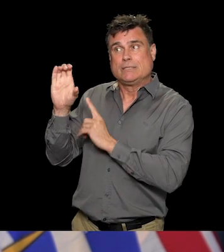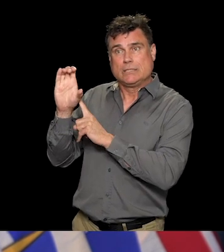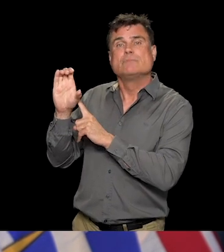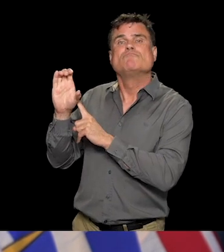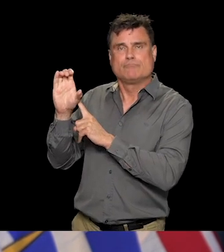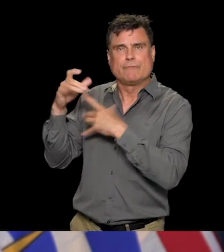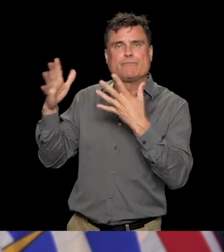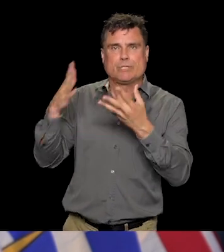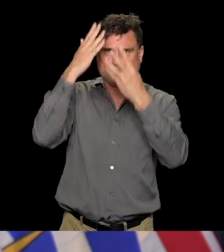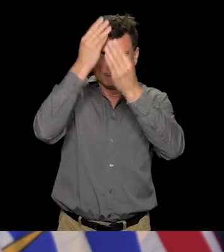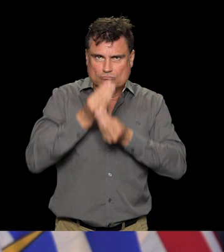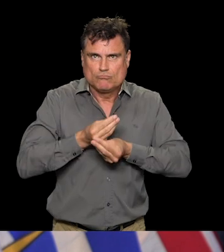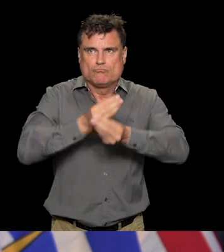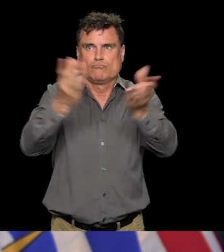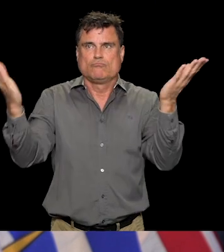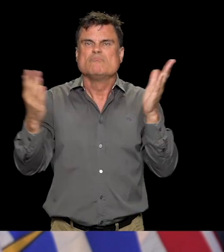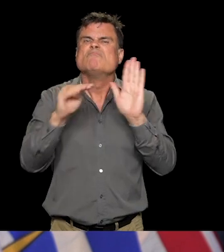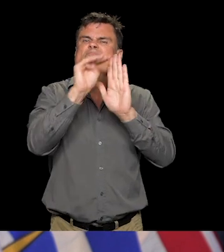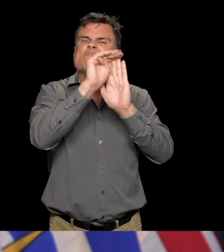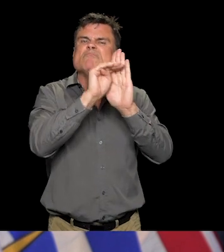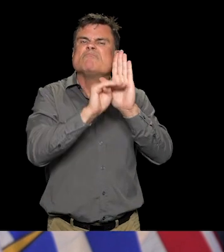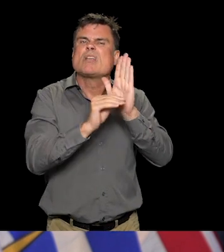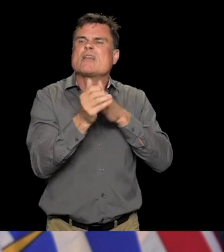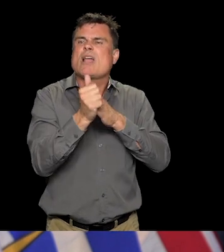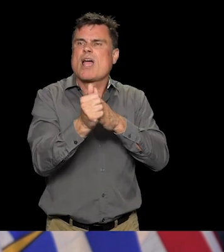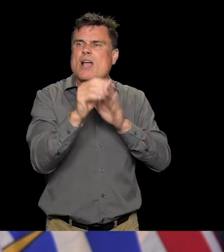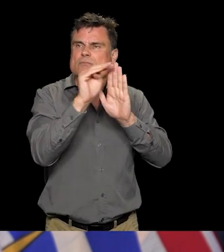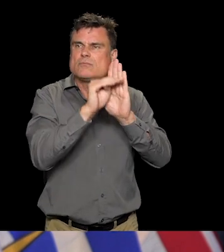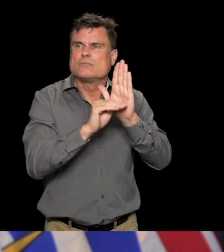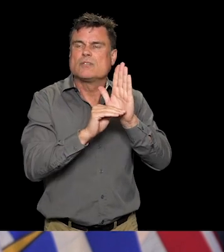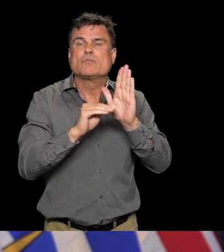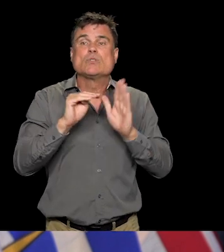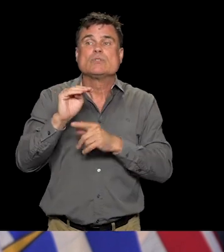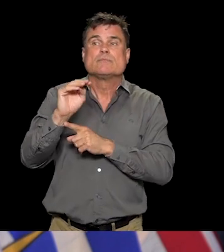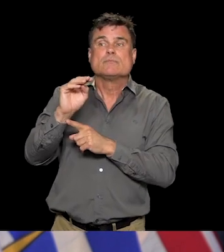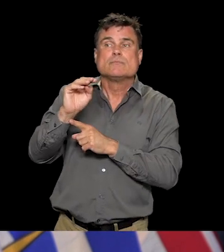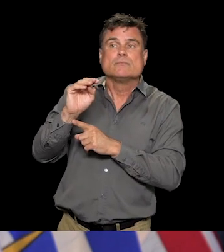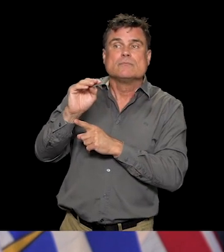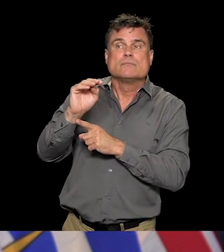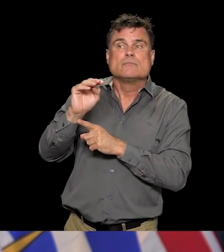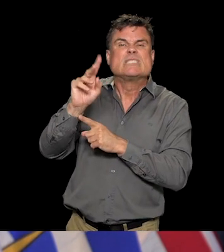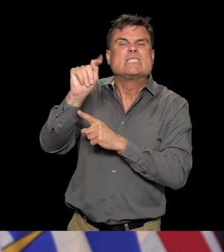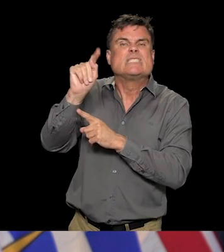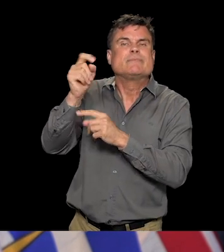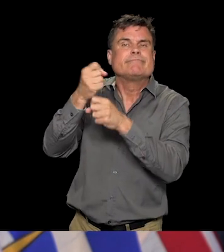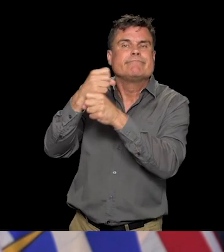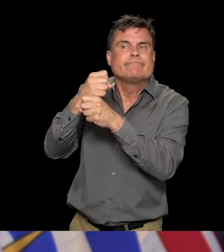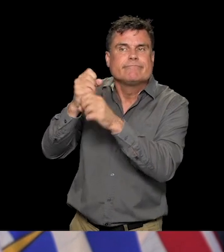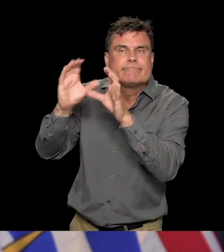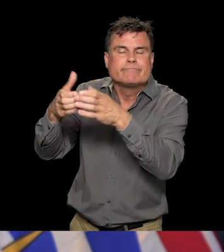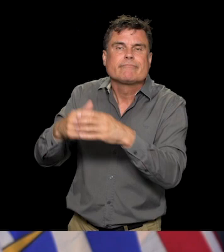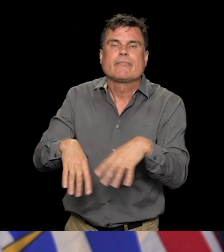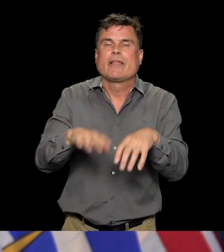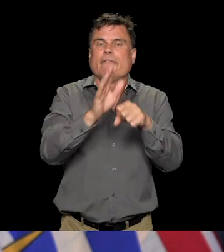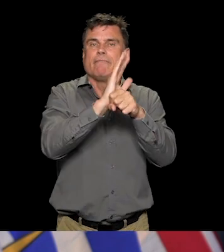television and film. Do you have an expectation of when we could potentially start seeing that sector back up? And is there